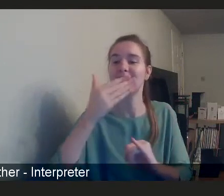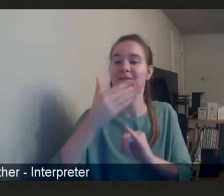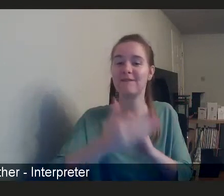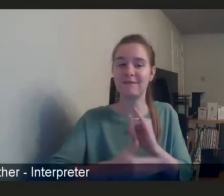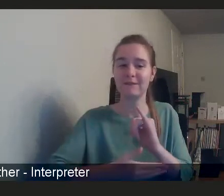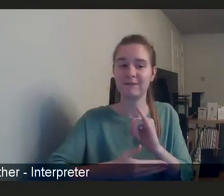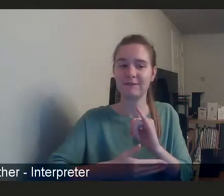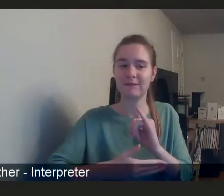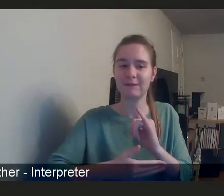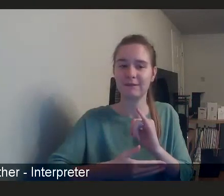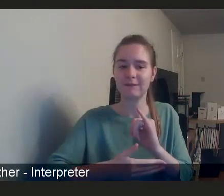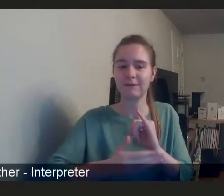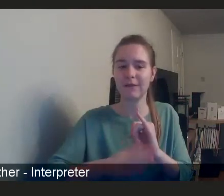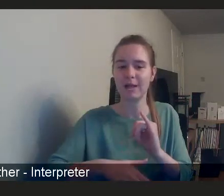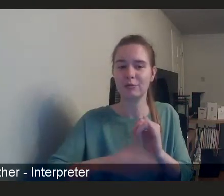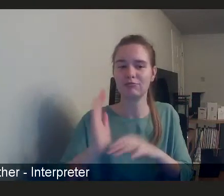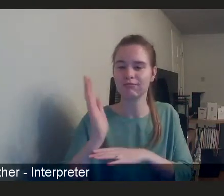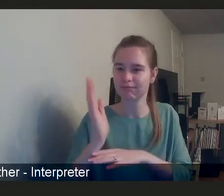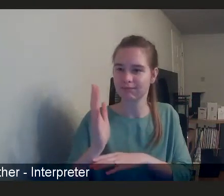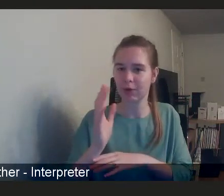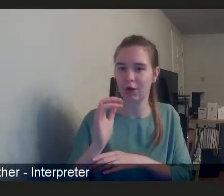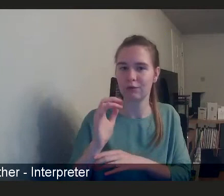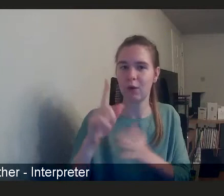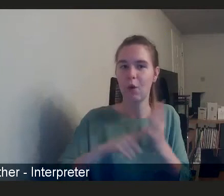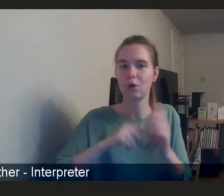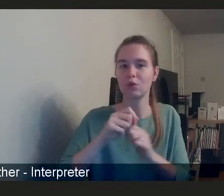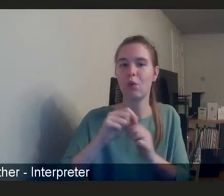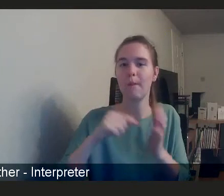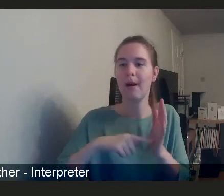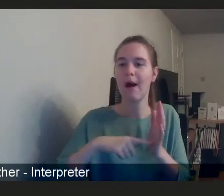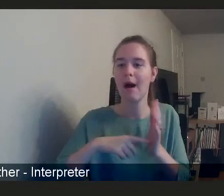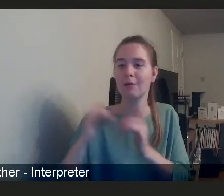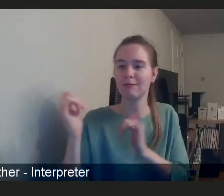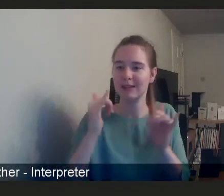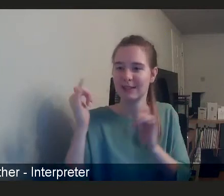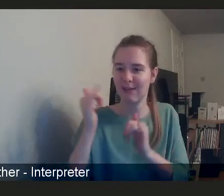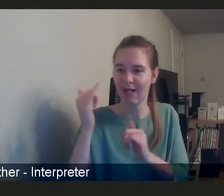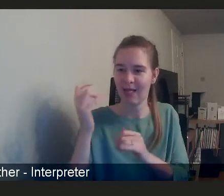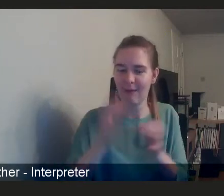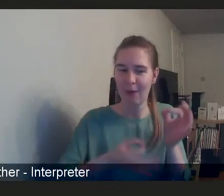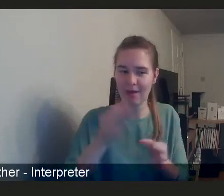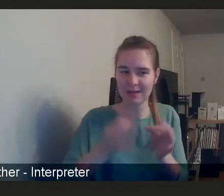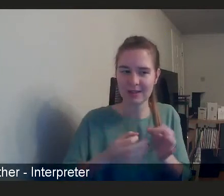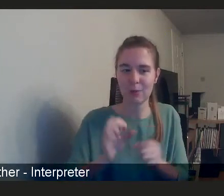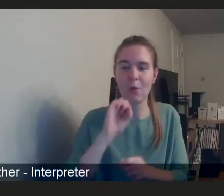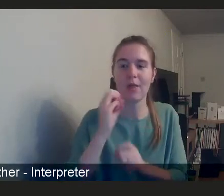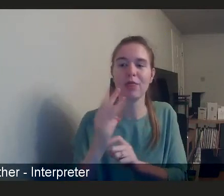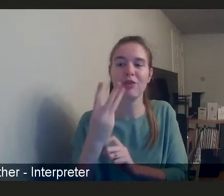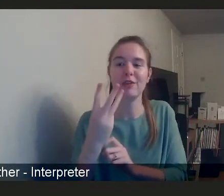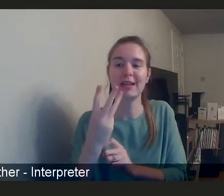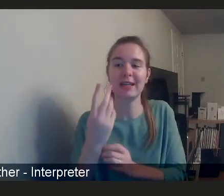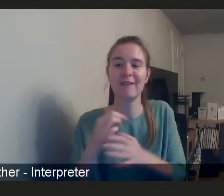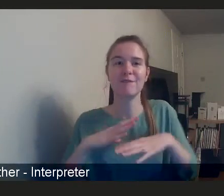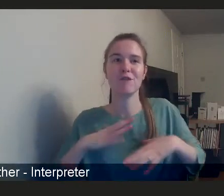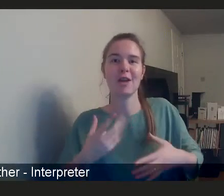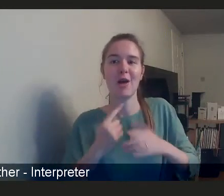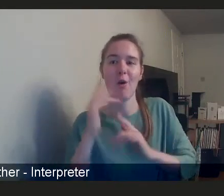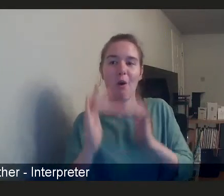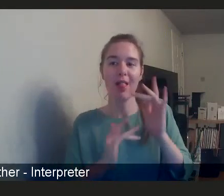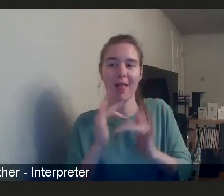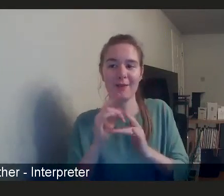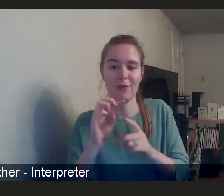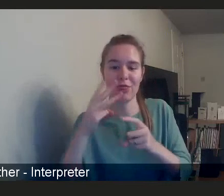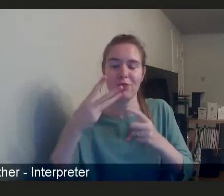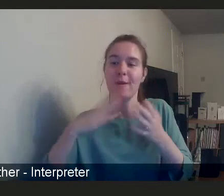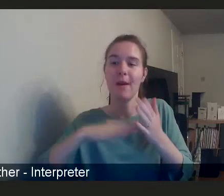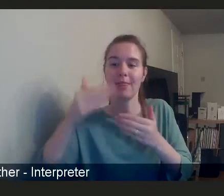this year's October Festival of Politics, but we're going to be running free online festival events for next month. So keep on checking the Festival of Politics